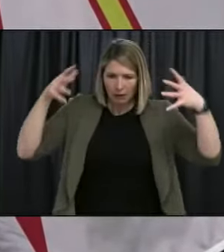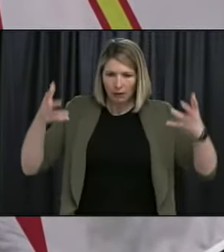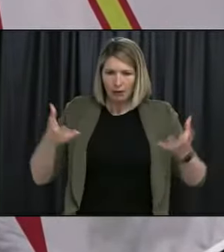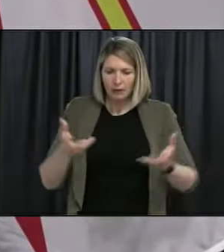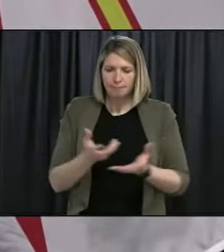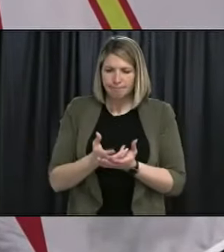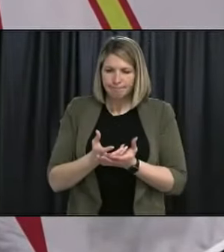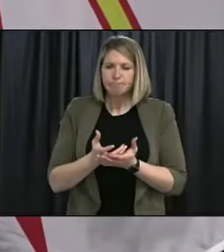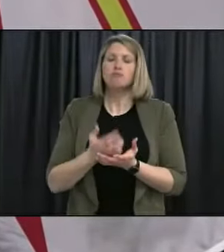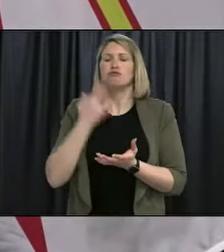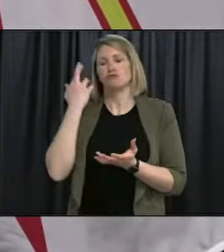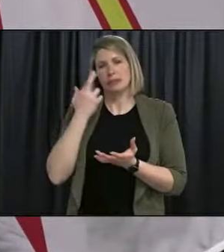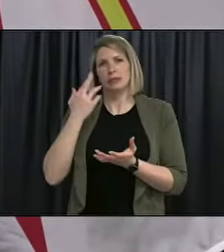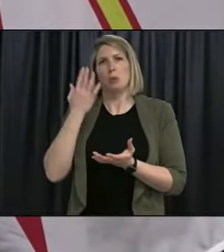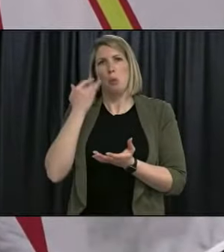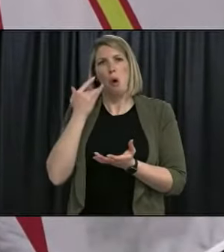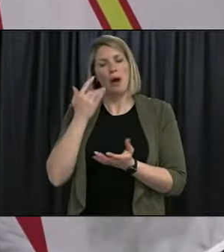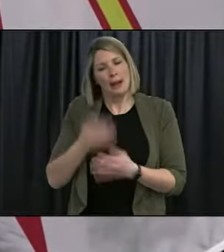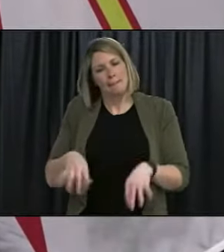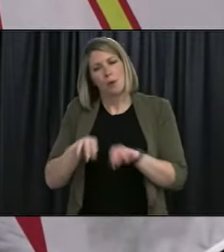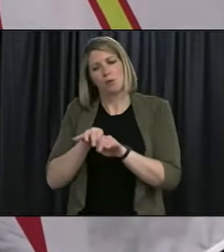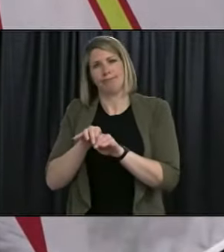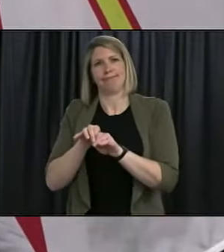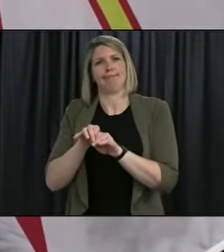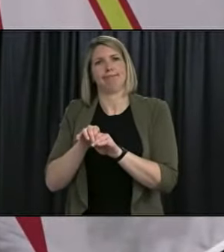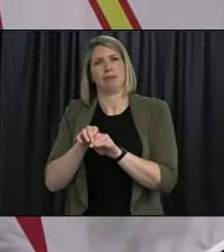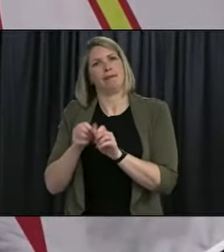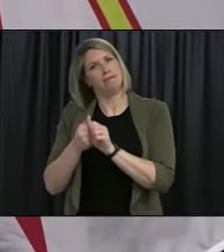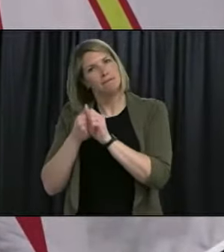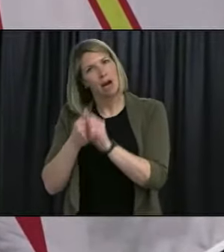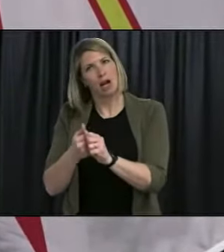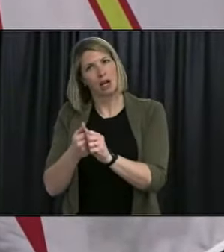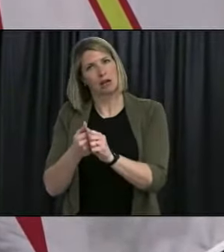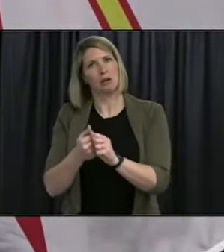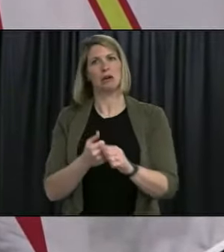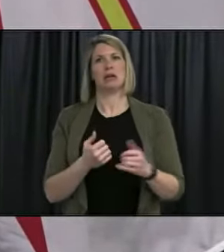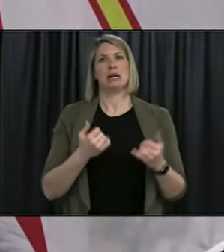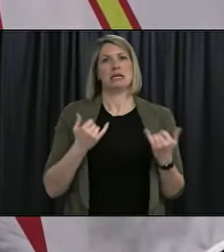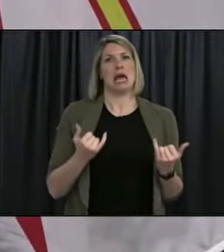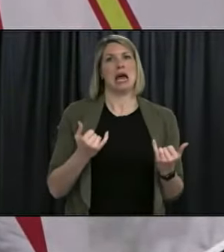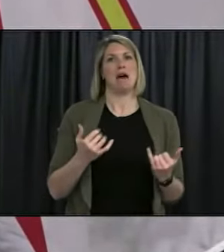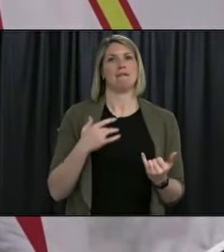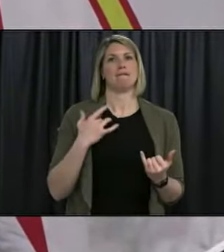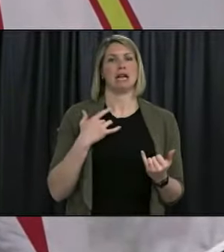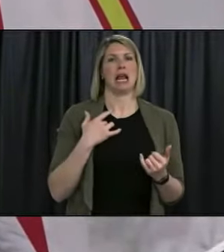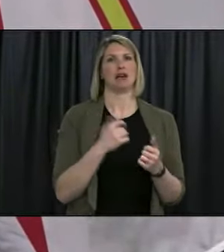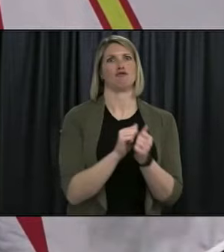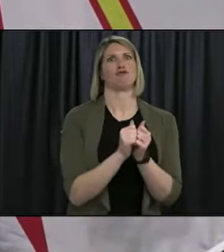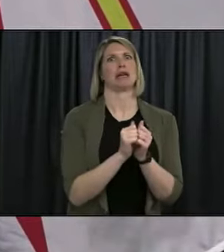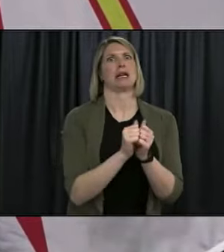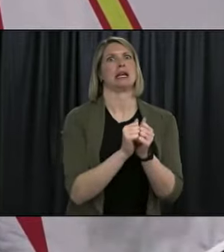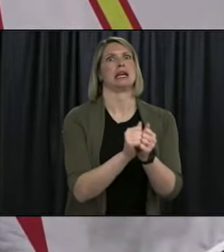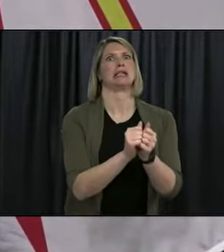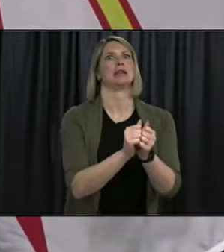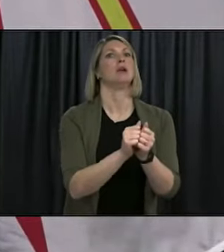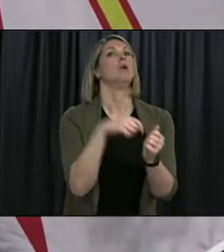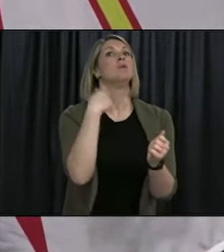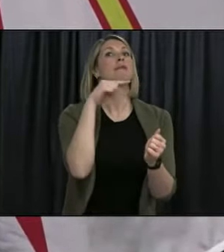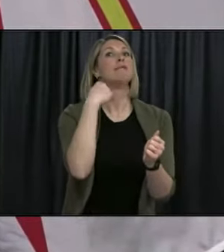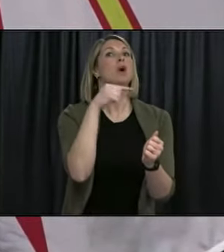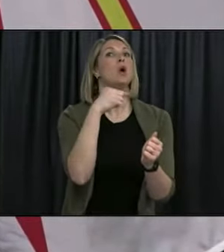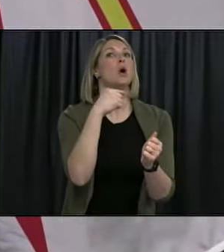secure the win what we really need to do is to keep the infections as low as possible so that we can vaccinate